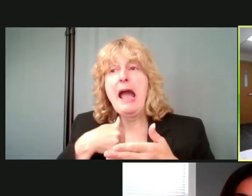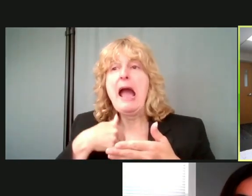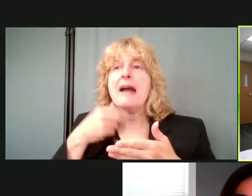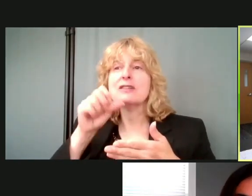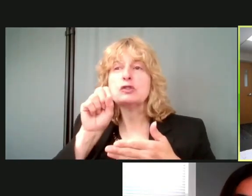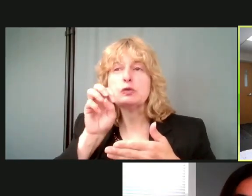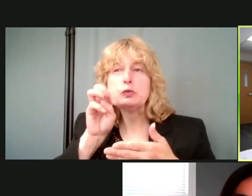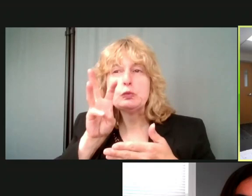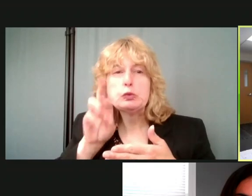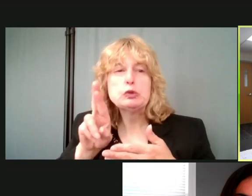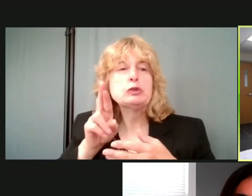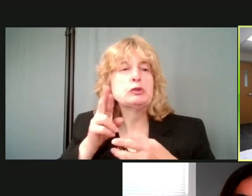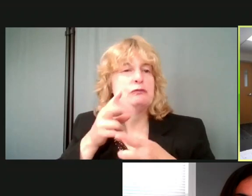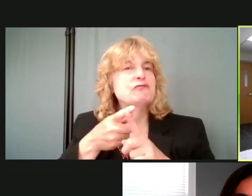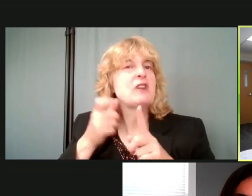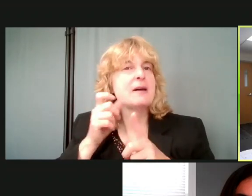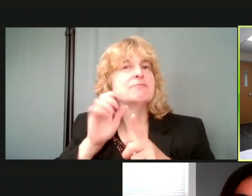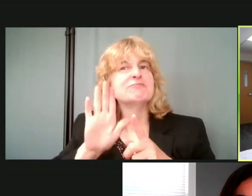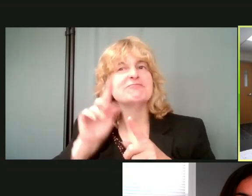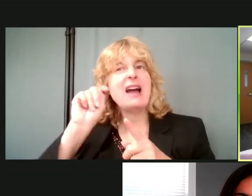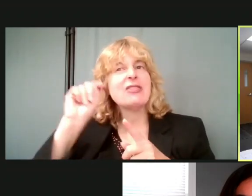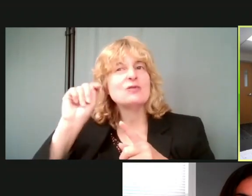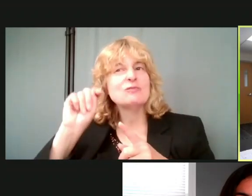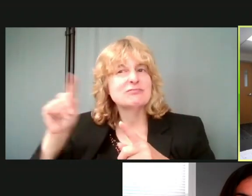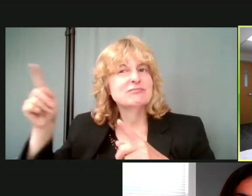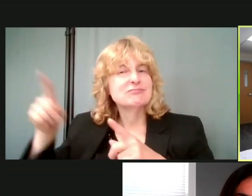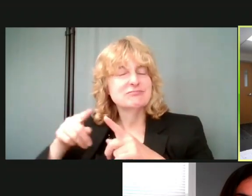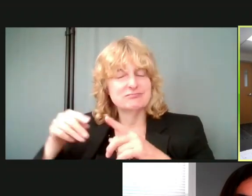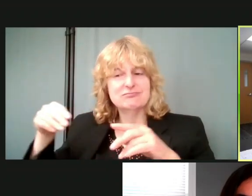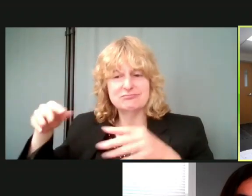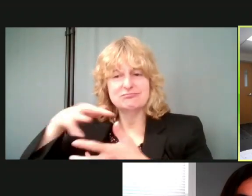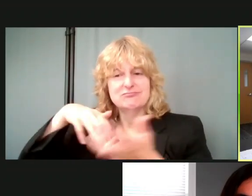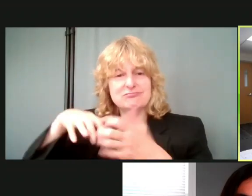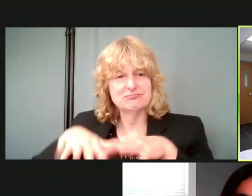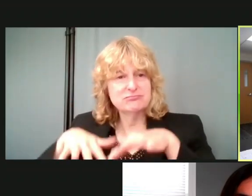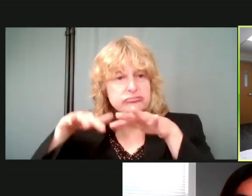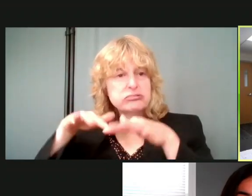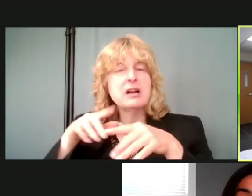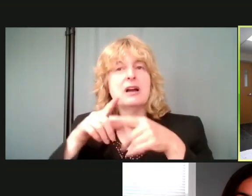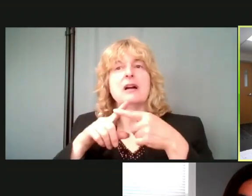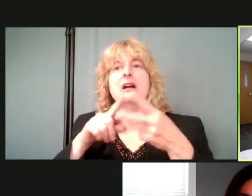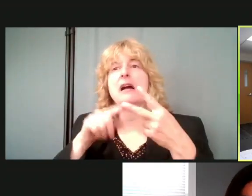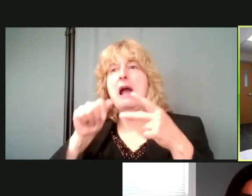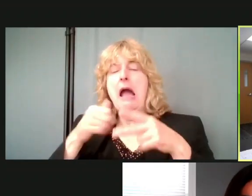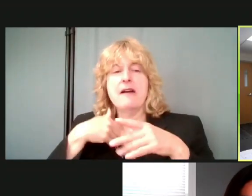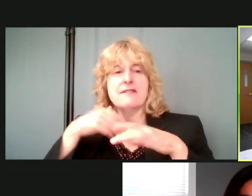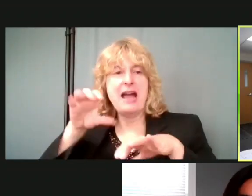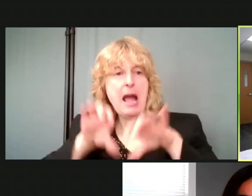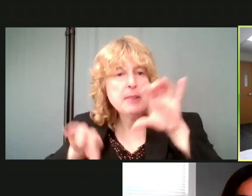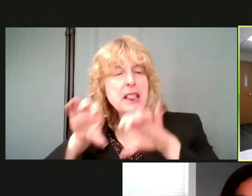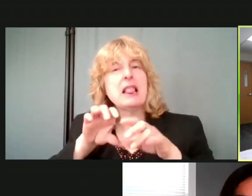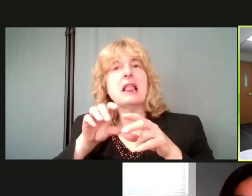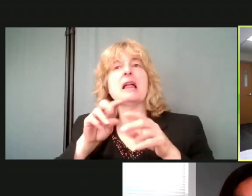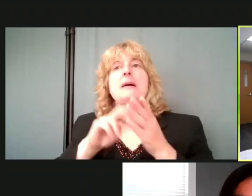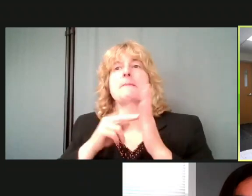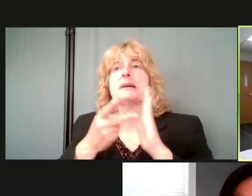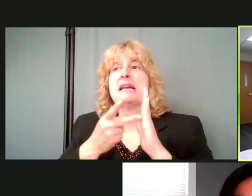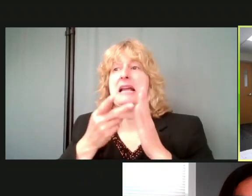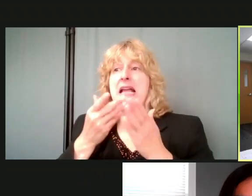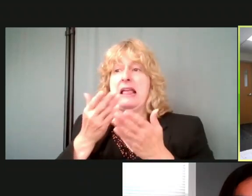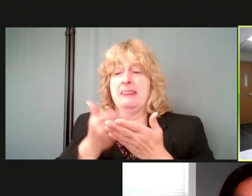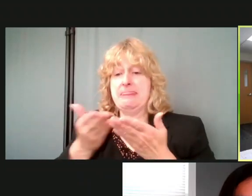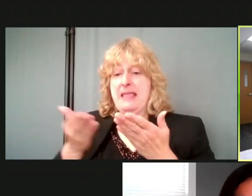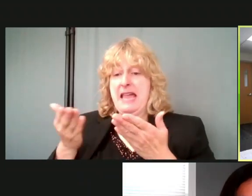Everything that's underneath that level of the water is also a risk. physical objects that might be under there and,